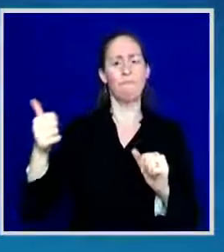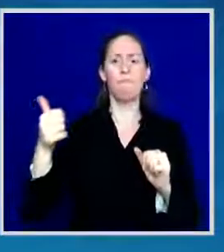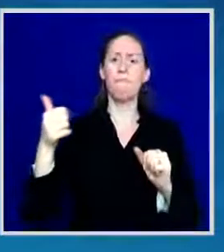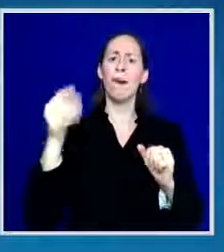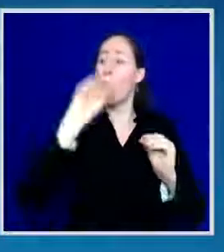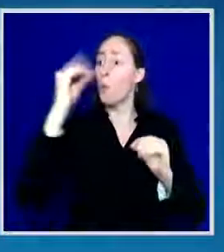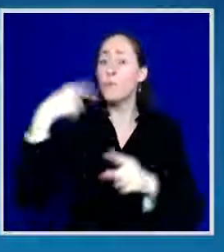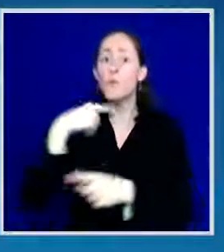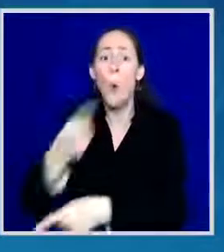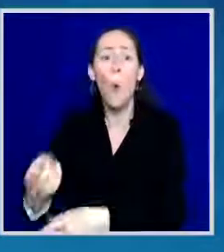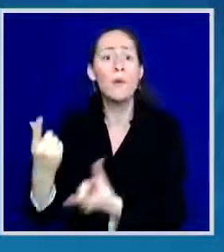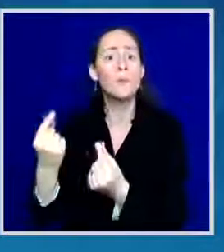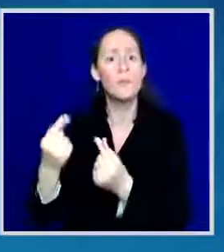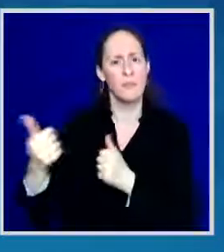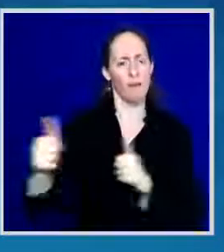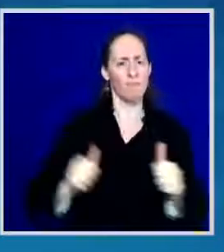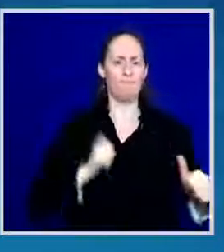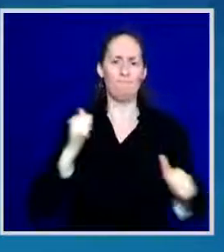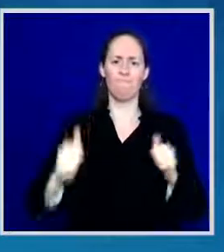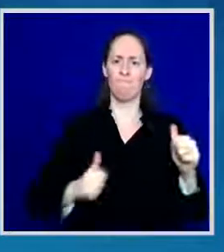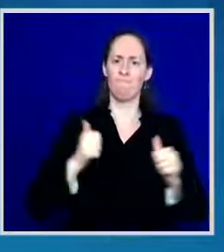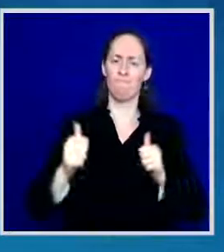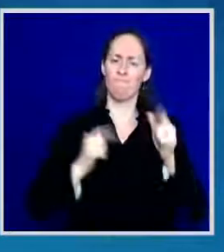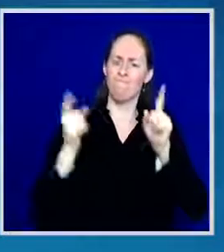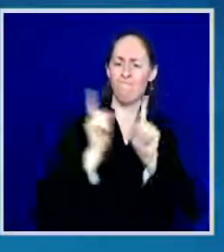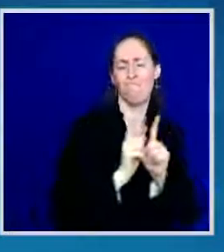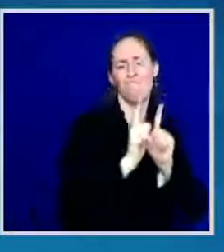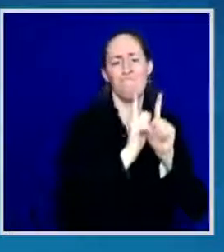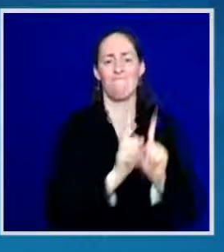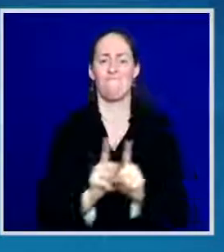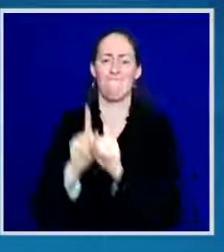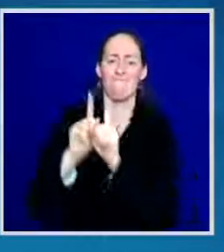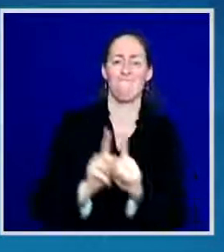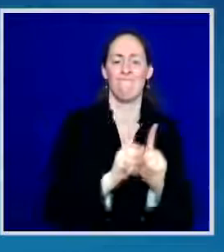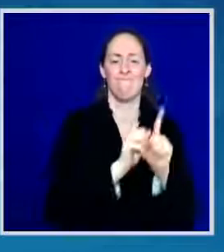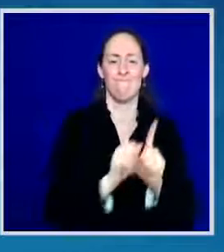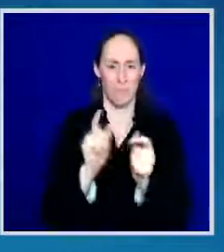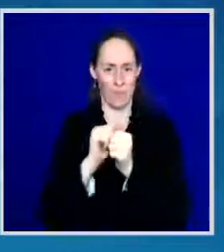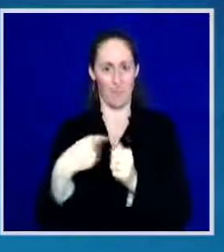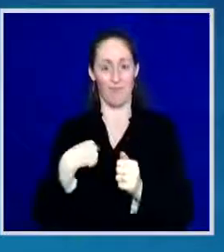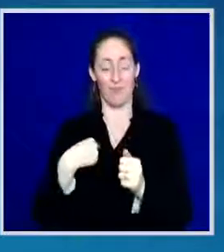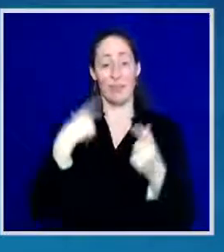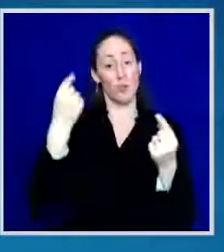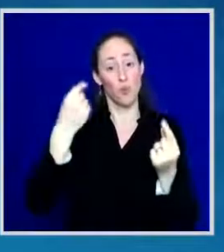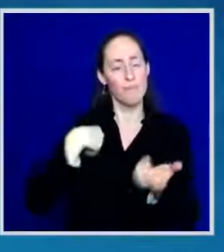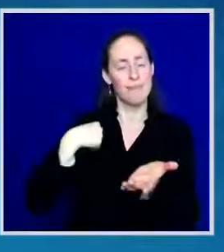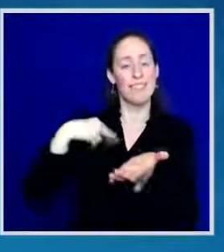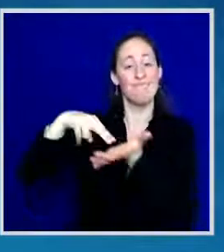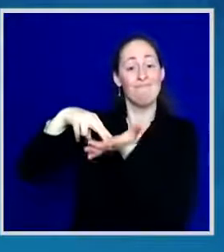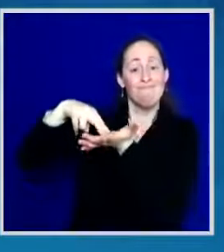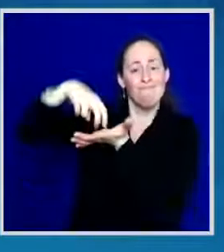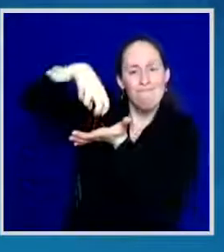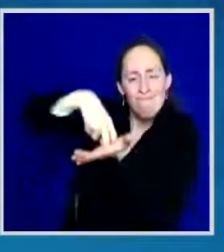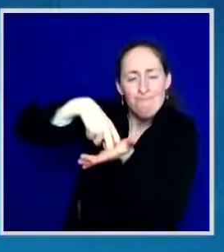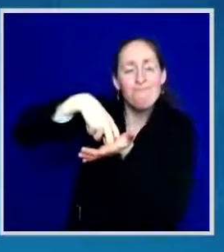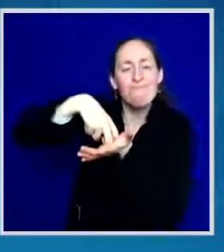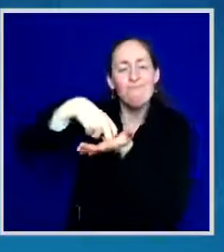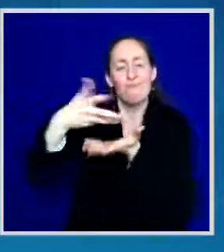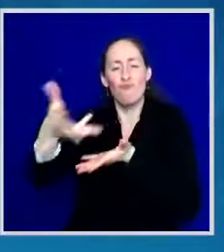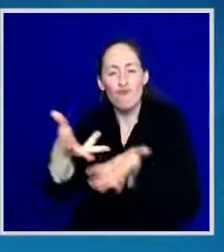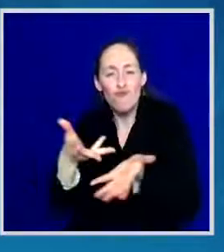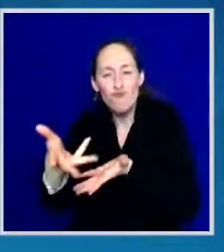I went down to, I kneeled to speak to her. And I said to her, I said, Galia,